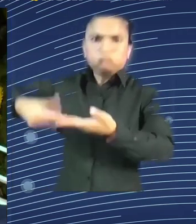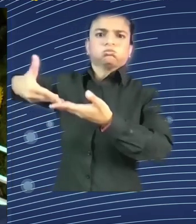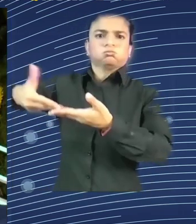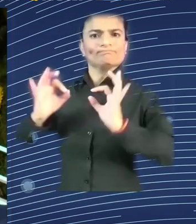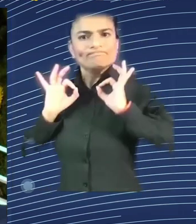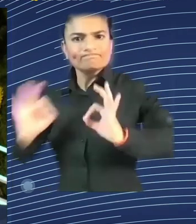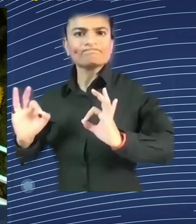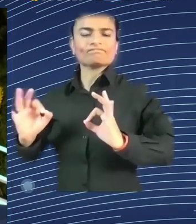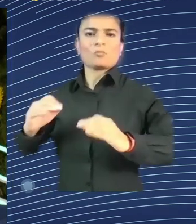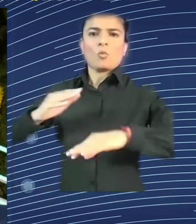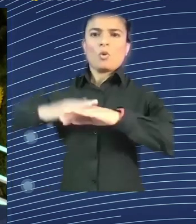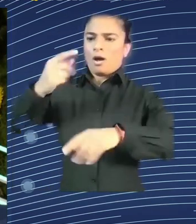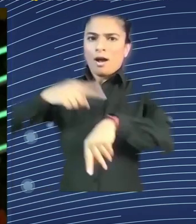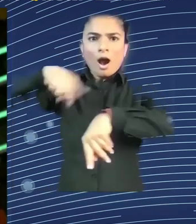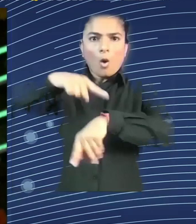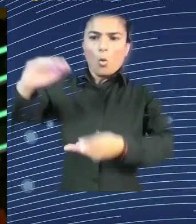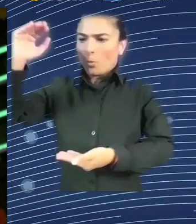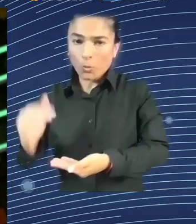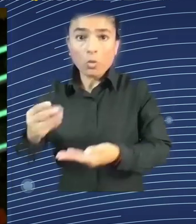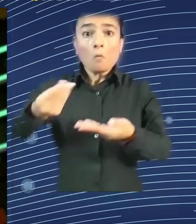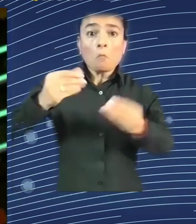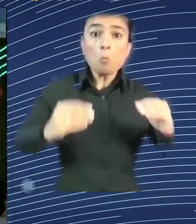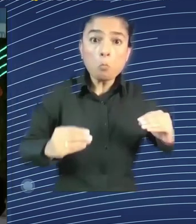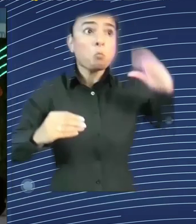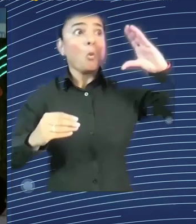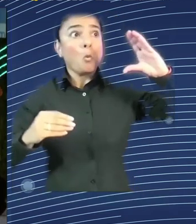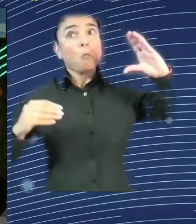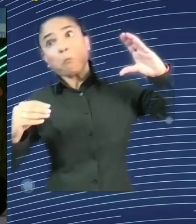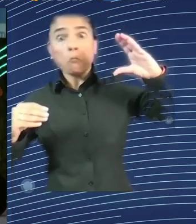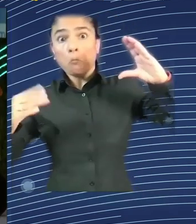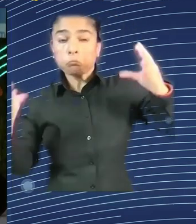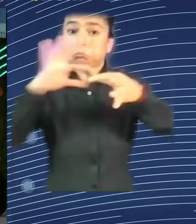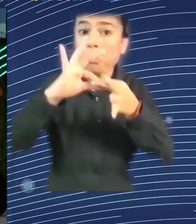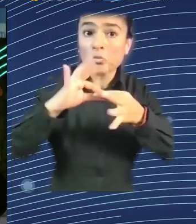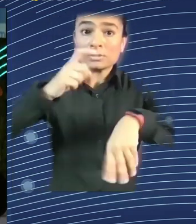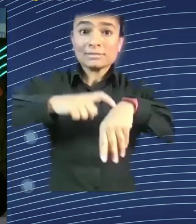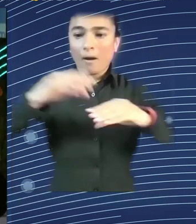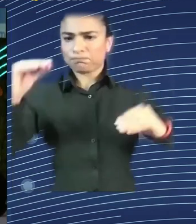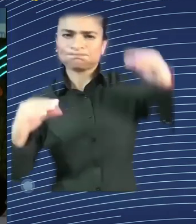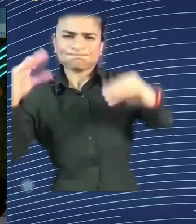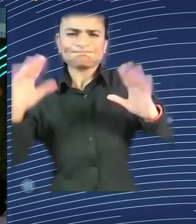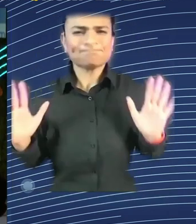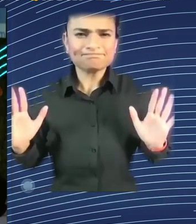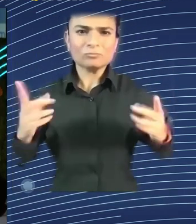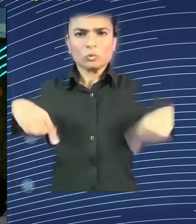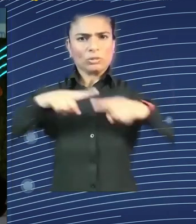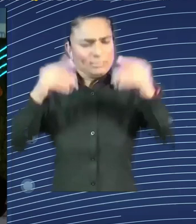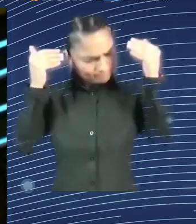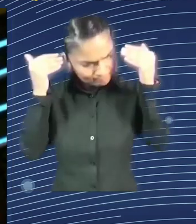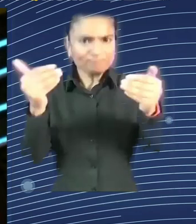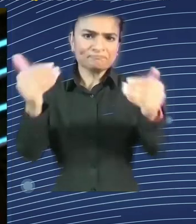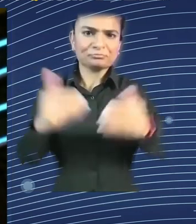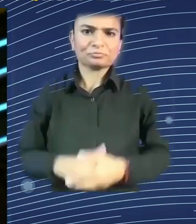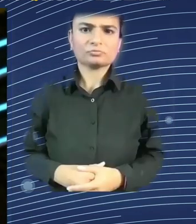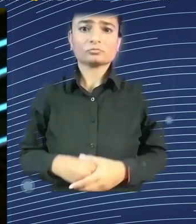I really think we should go for that. We can use digitization to make life more fun, to make work more fun, to have more